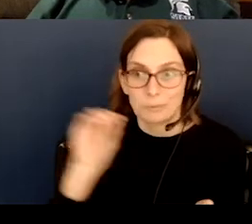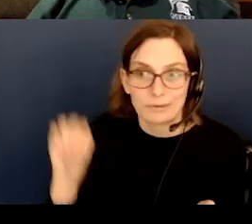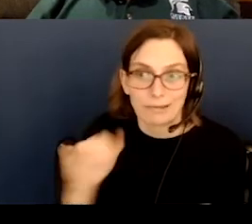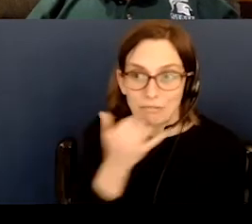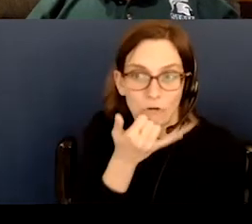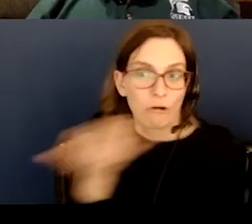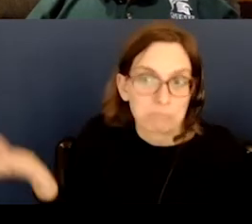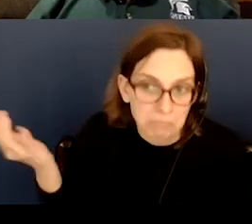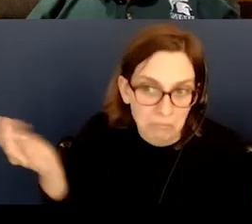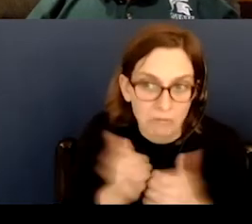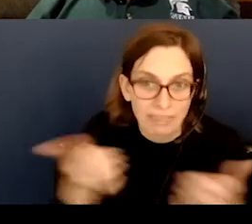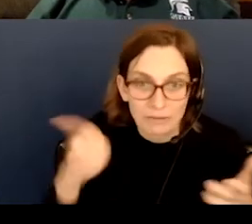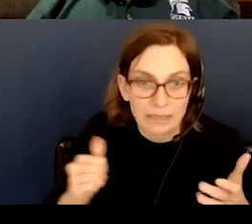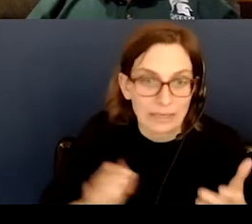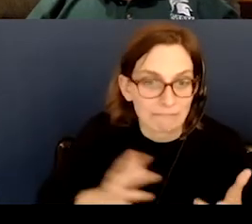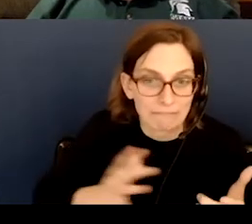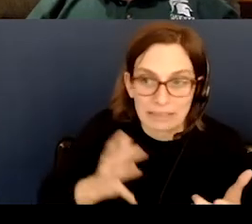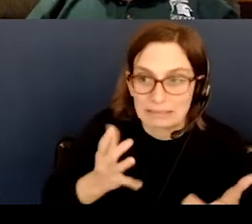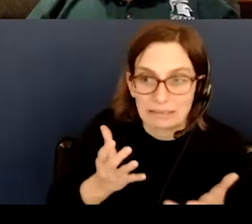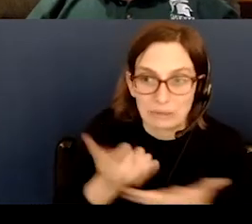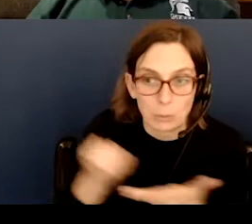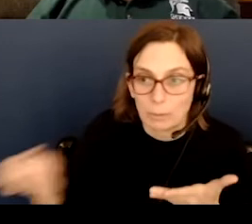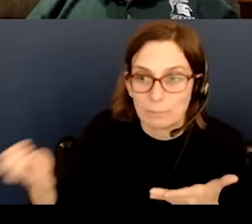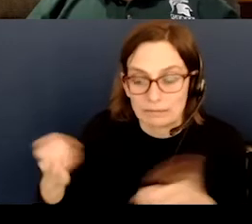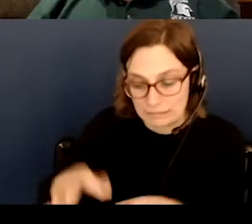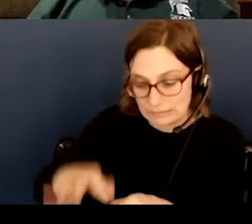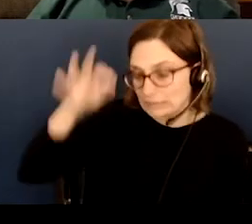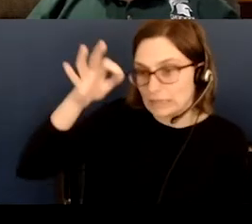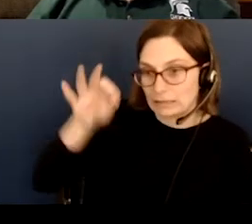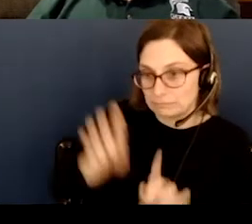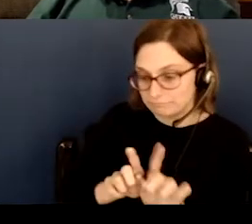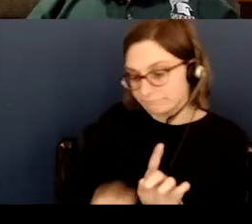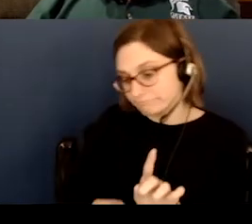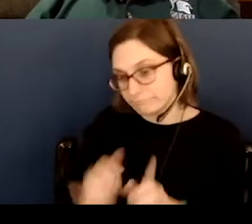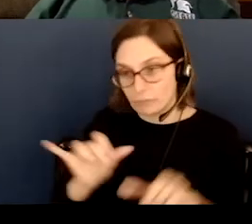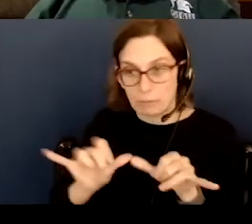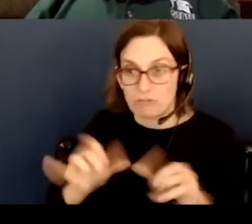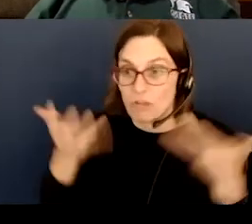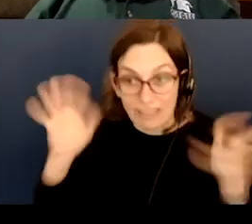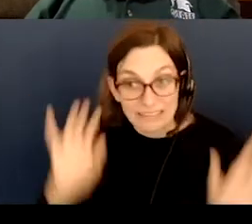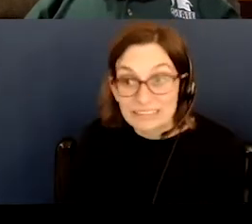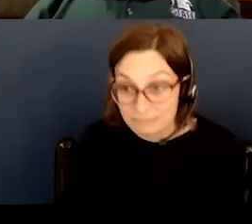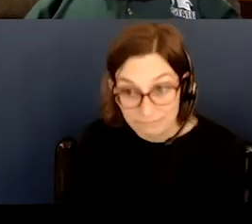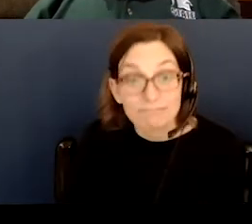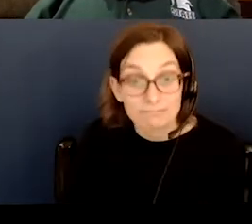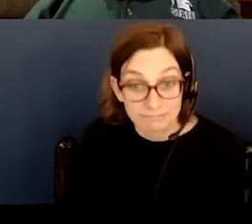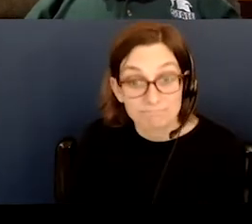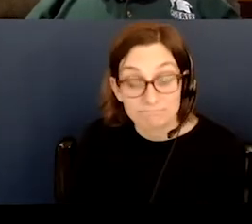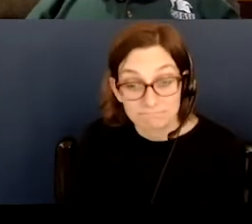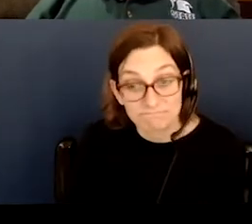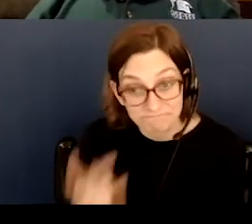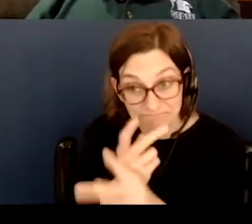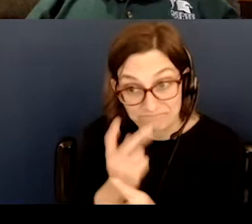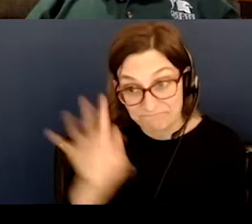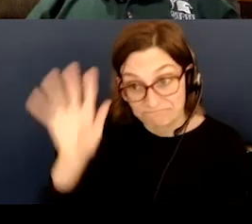fancy instrument, just a stick in the ground and a way to measure an angle. So now that we